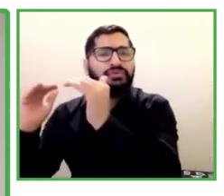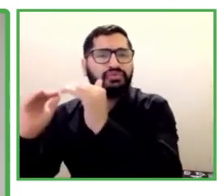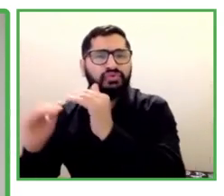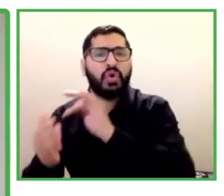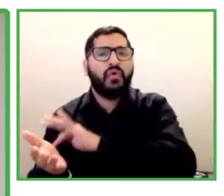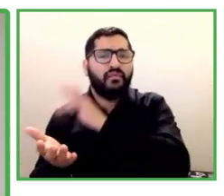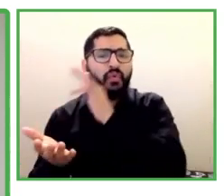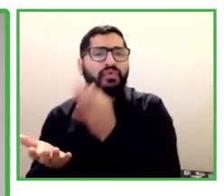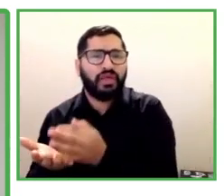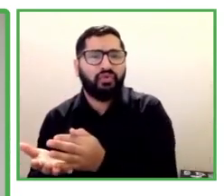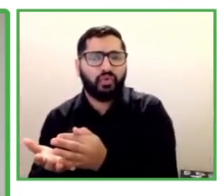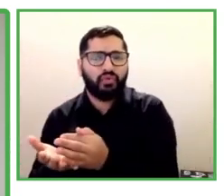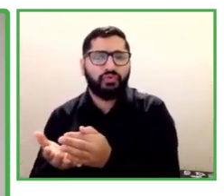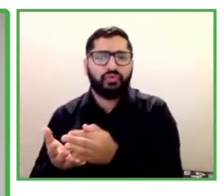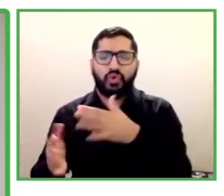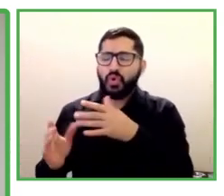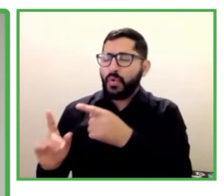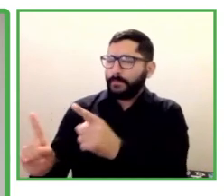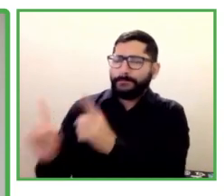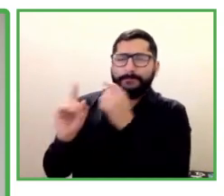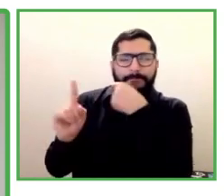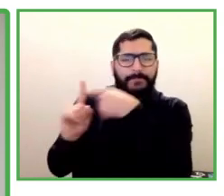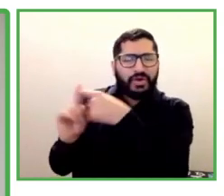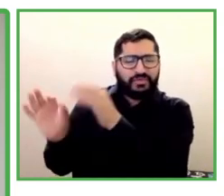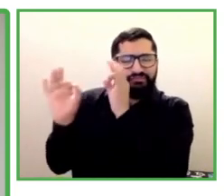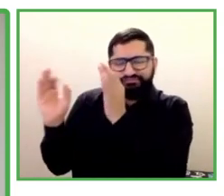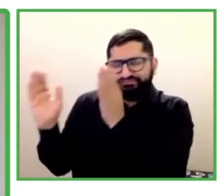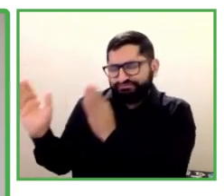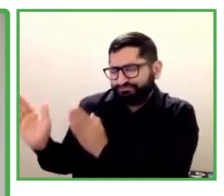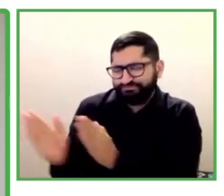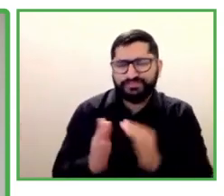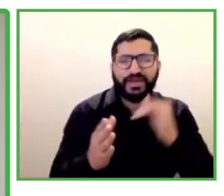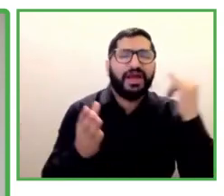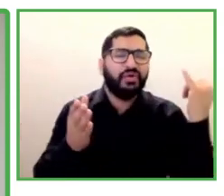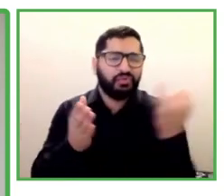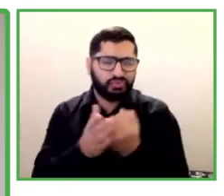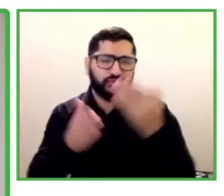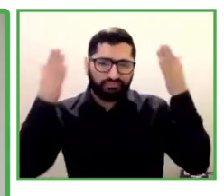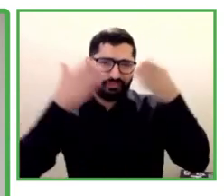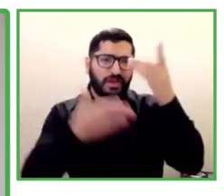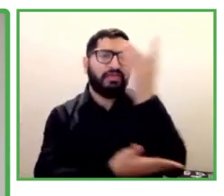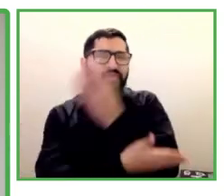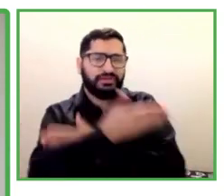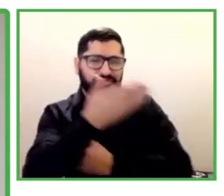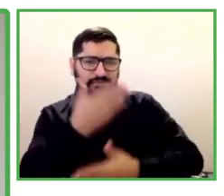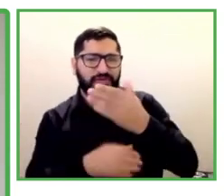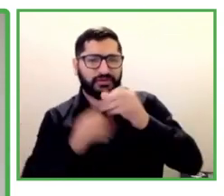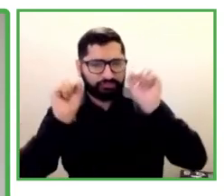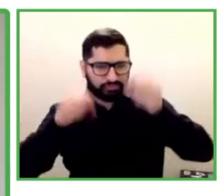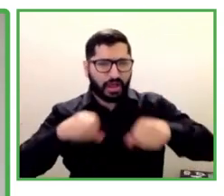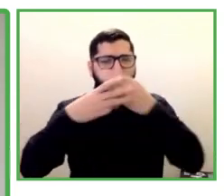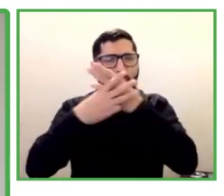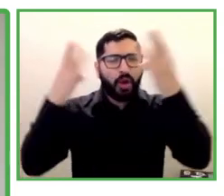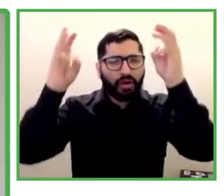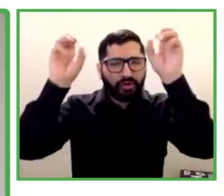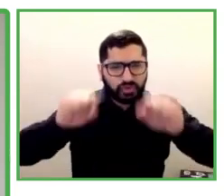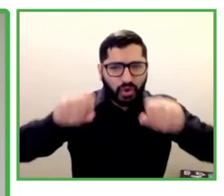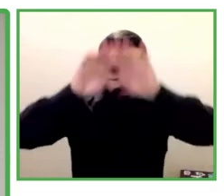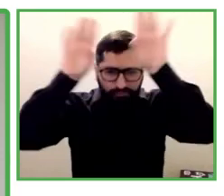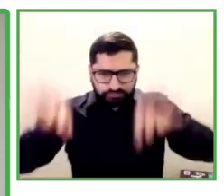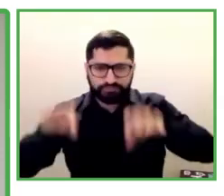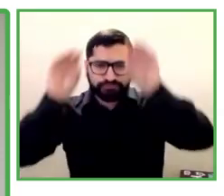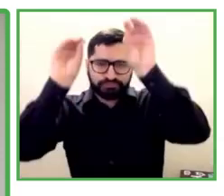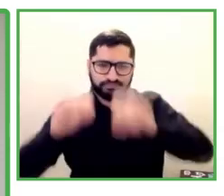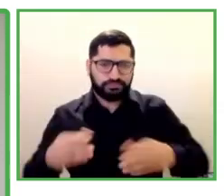recruitment platform which has allowed the employment of over 8,000 people with disabilities in